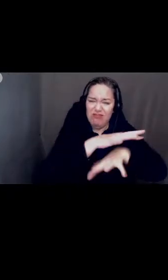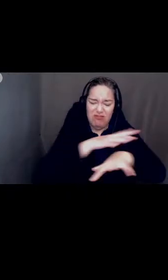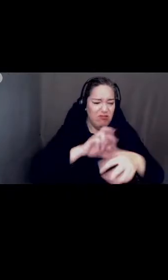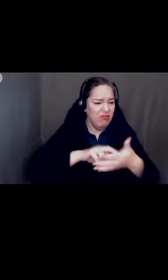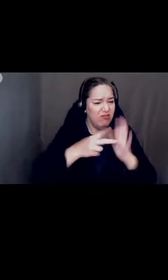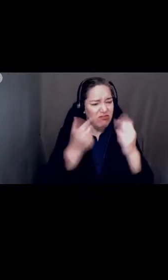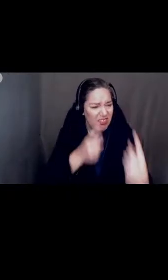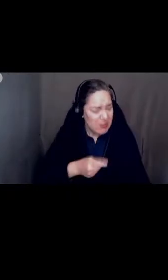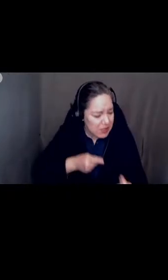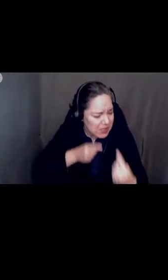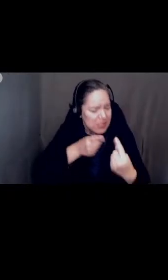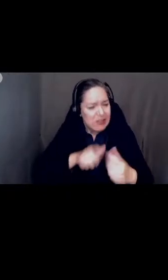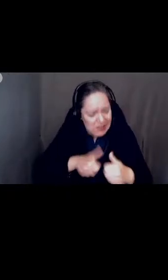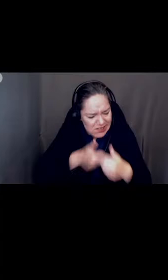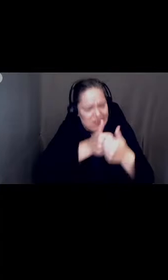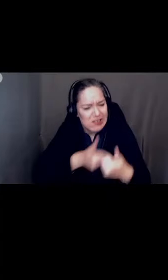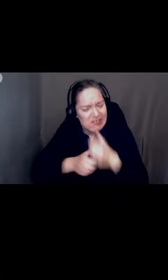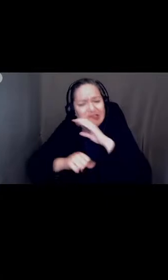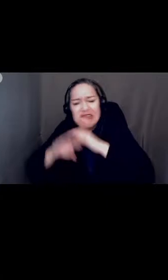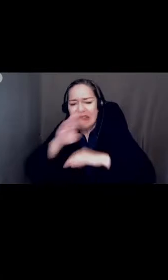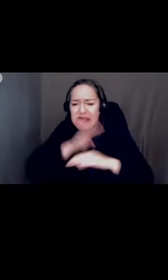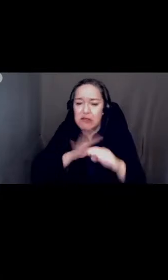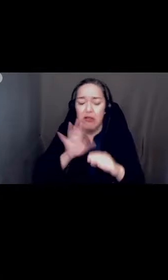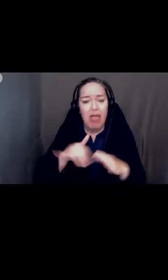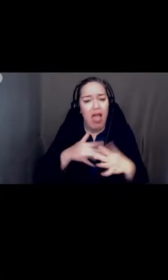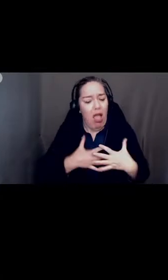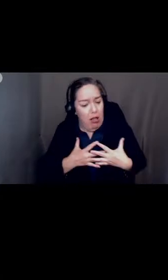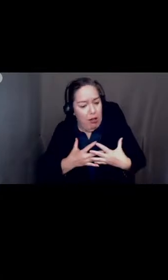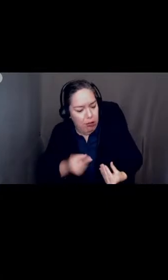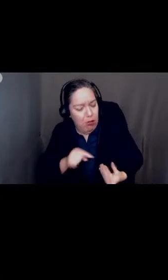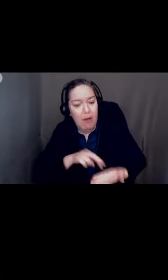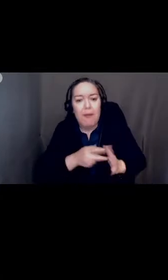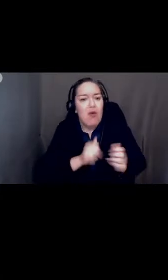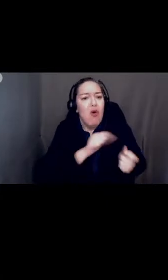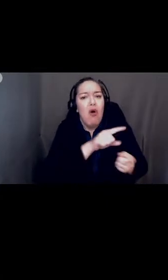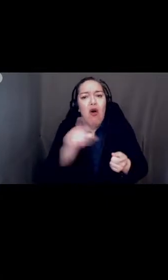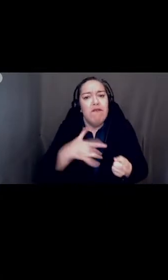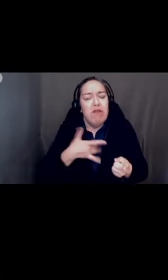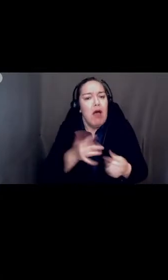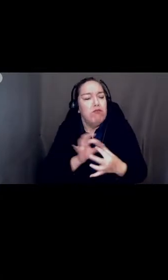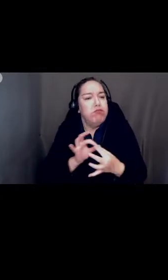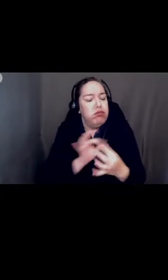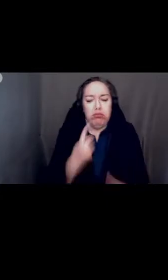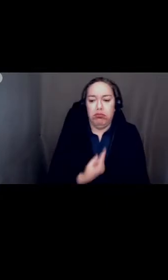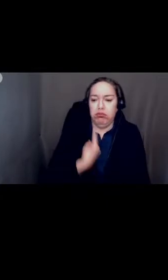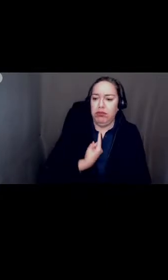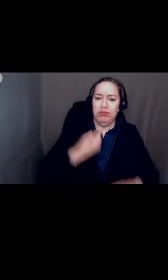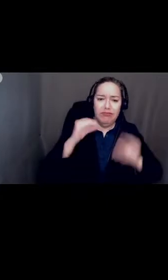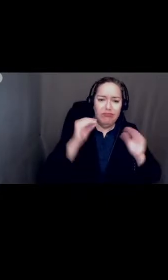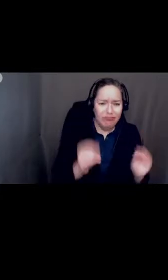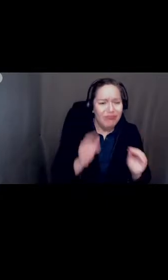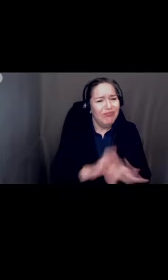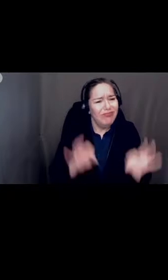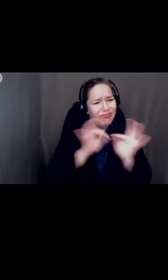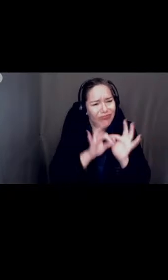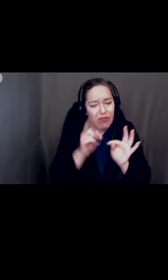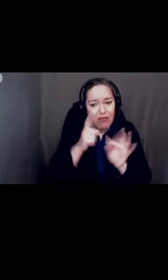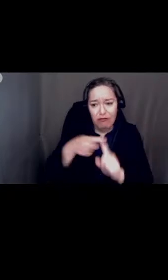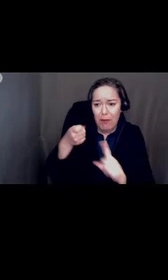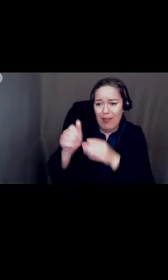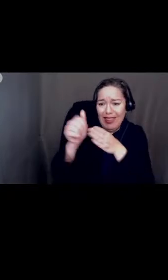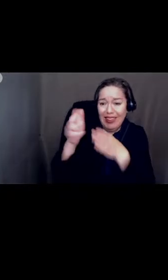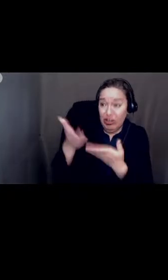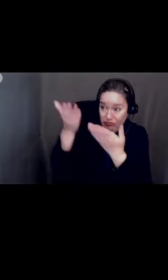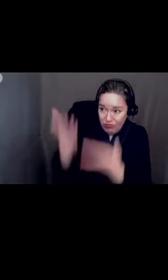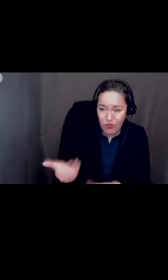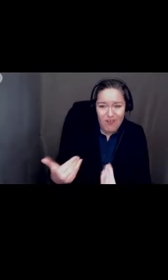necessary key in making everyone feel they are not alone this personal connection is one that we have within our our leader which helps us all grow and want to